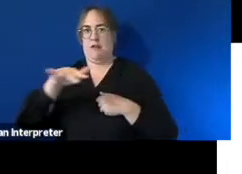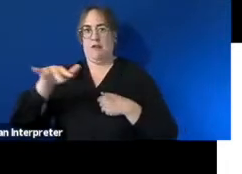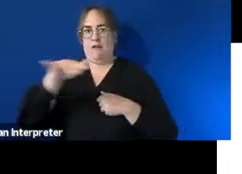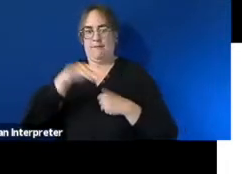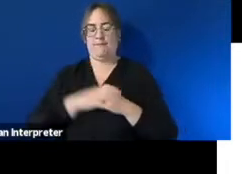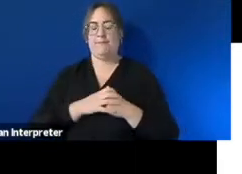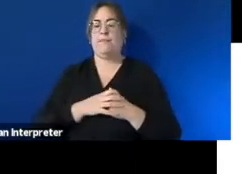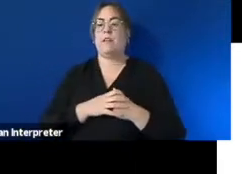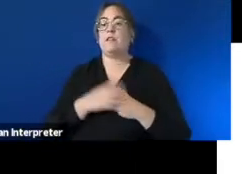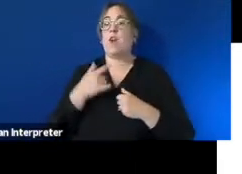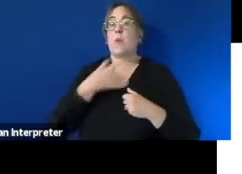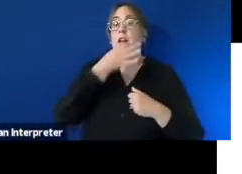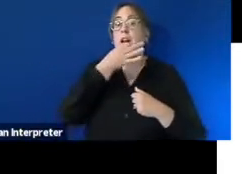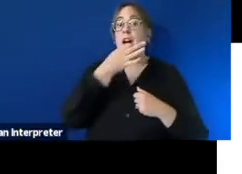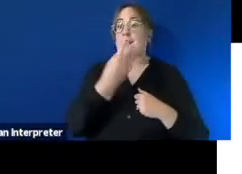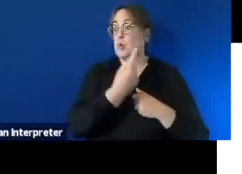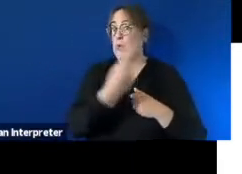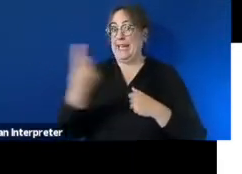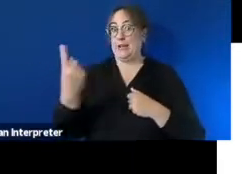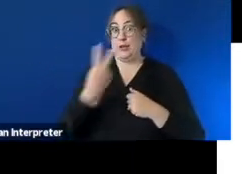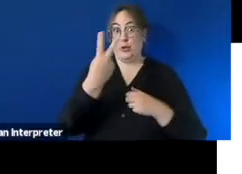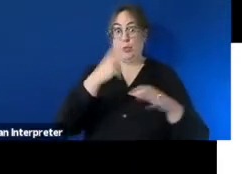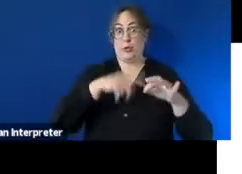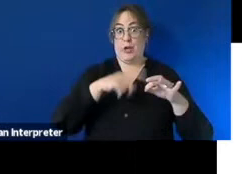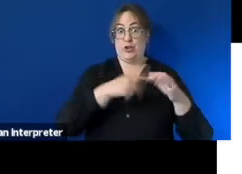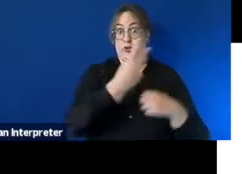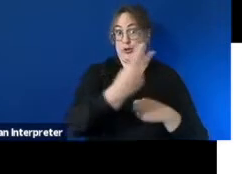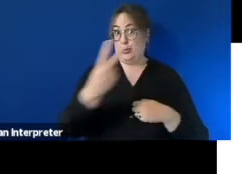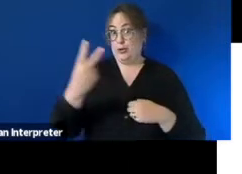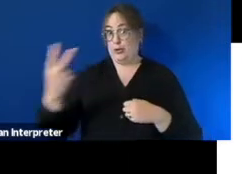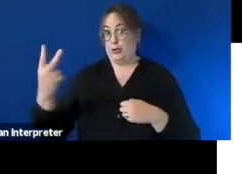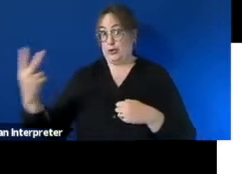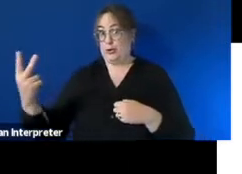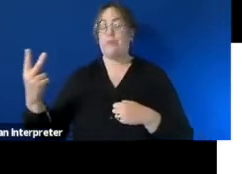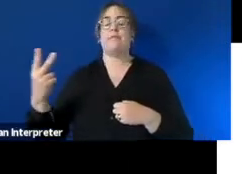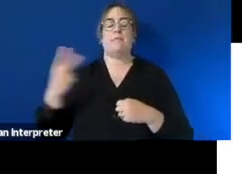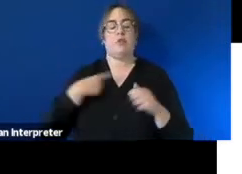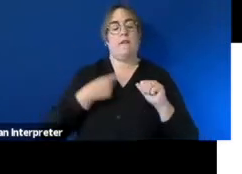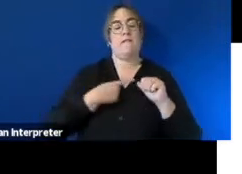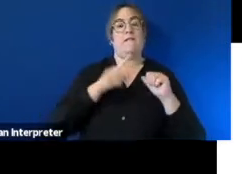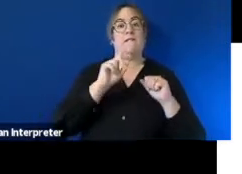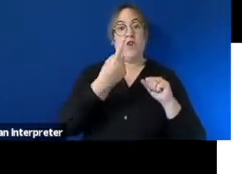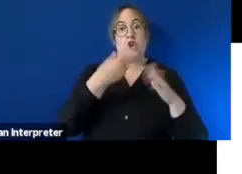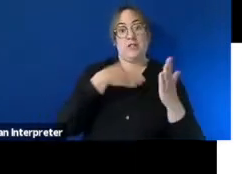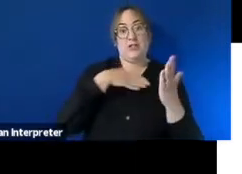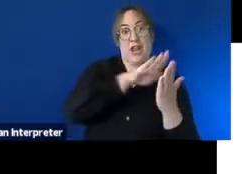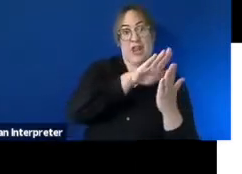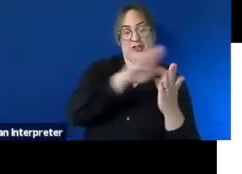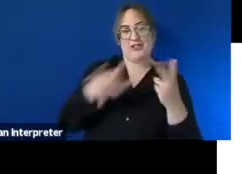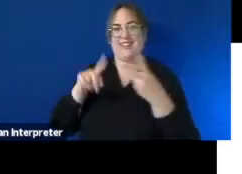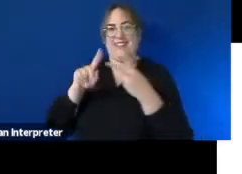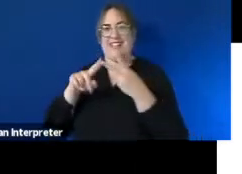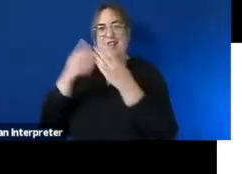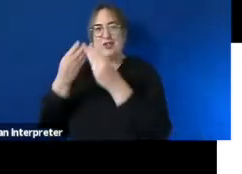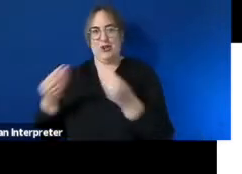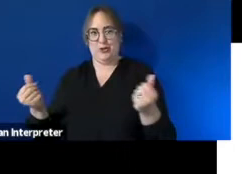panelists two questions each the first will focus on challenges and the second will focus on solutions so our first question is for you sue